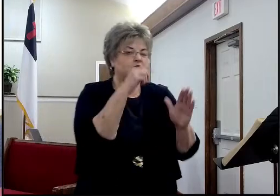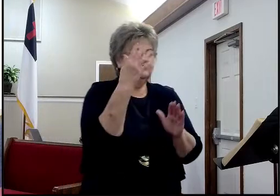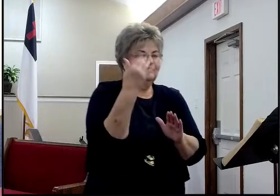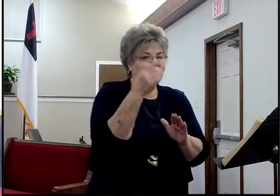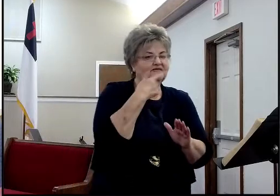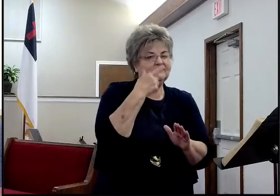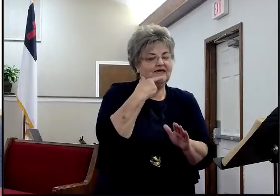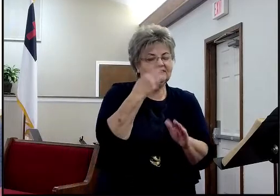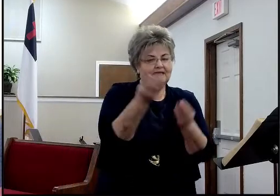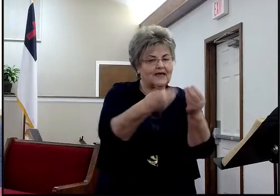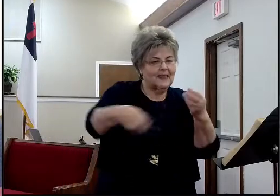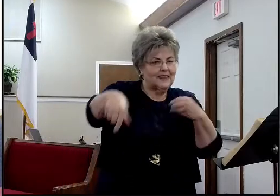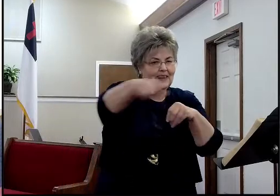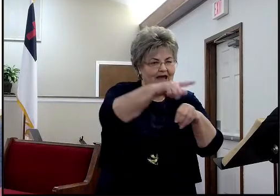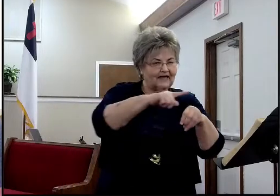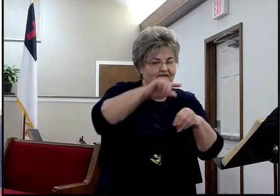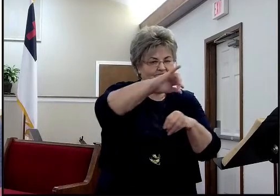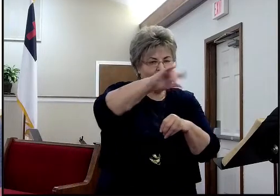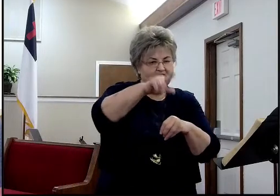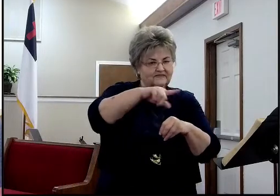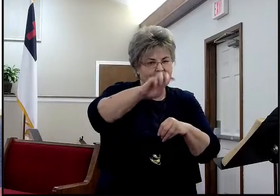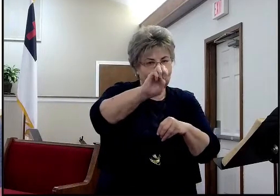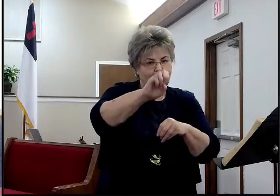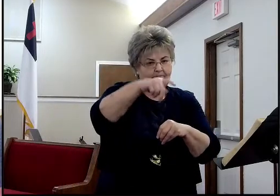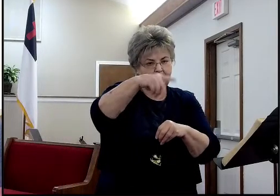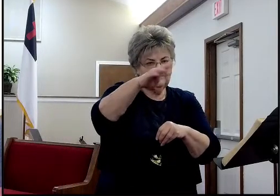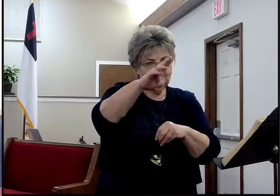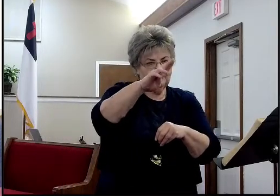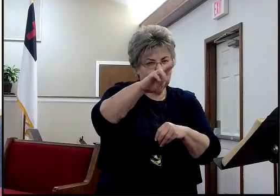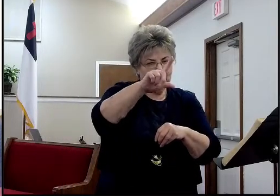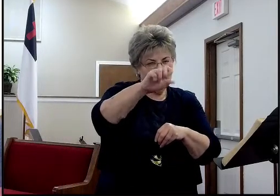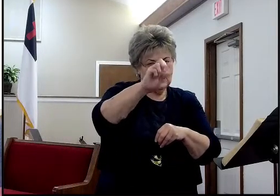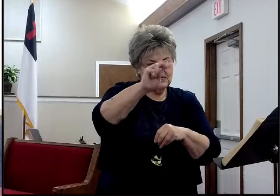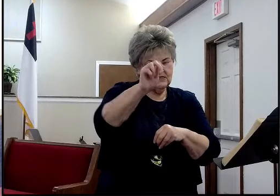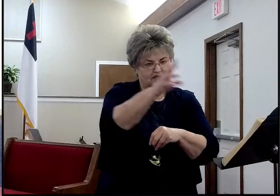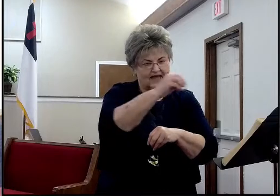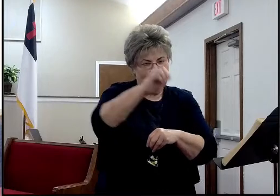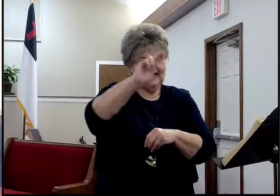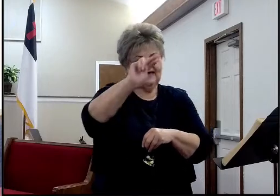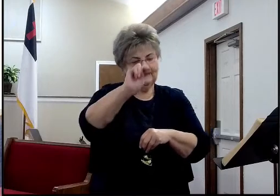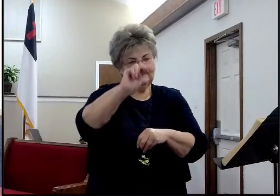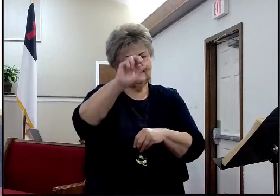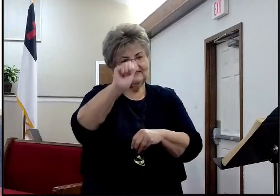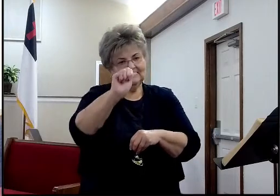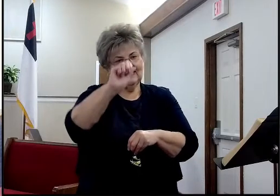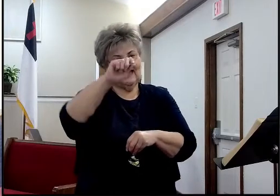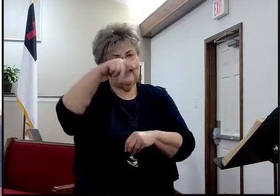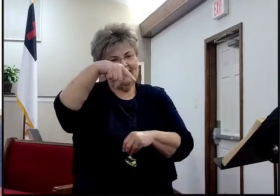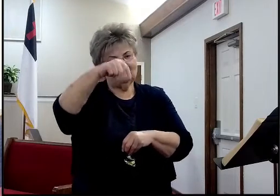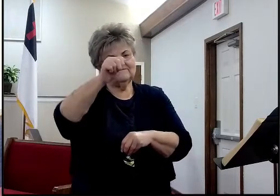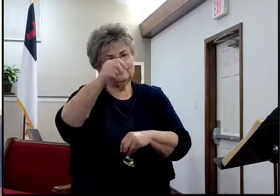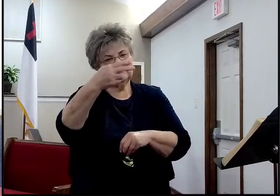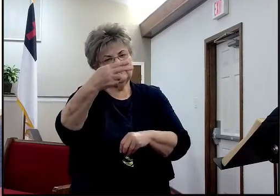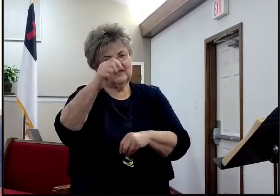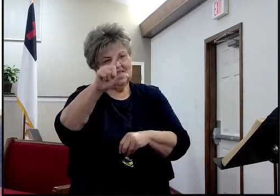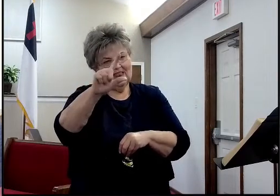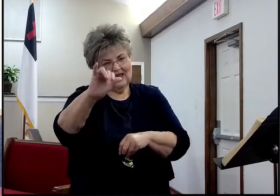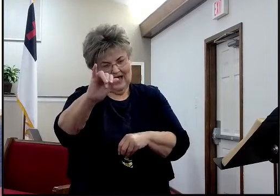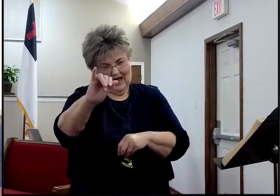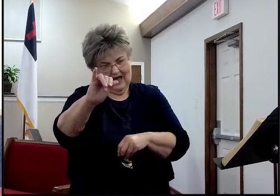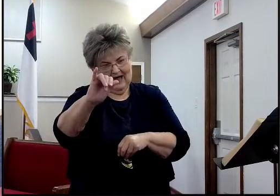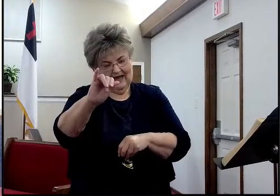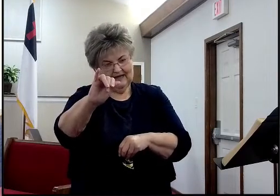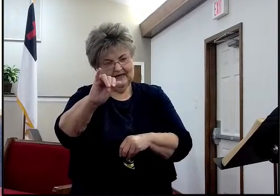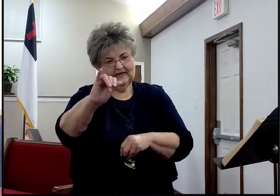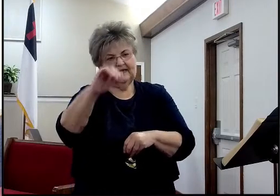and the land of Zebulun, and the land of Naphtali, by the way of the sea, beyond Jordan, Galilee, the Gentiles, and so here,